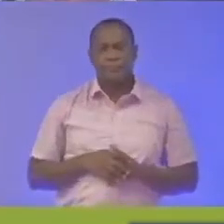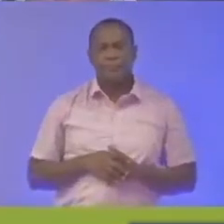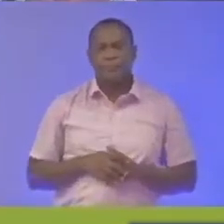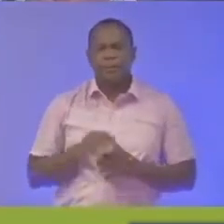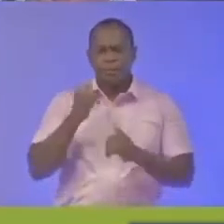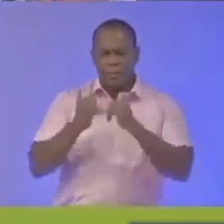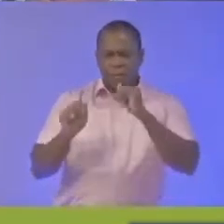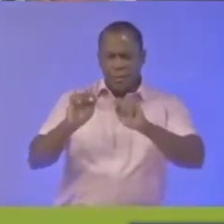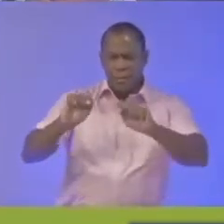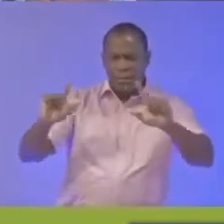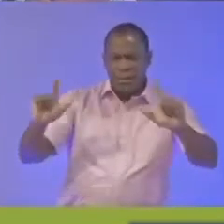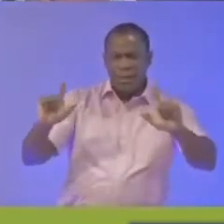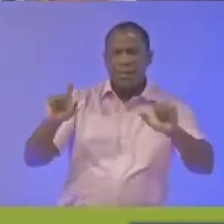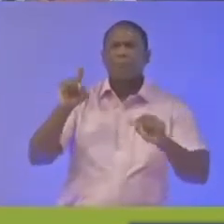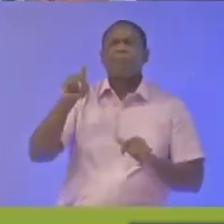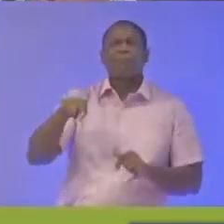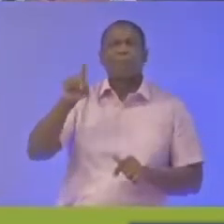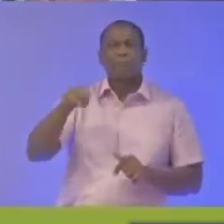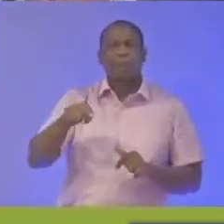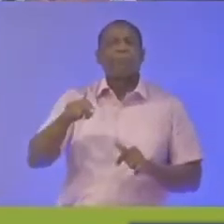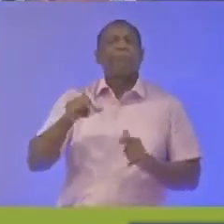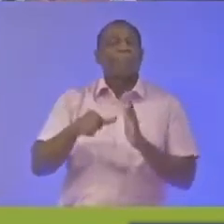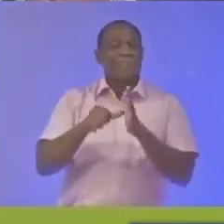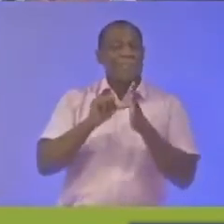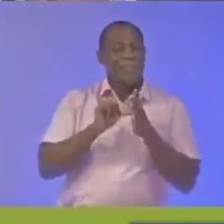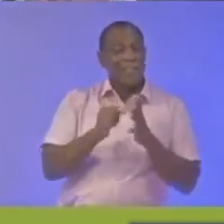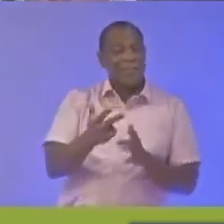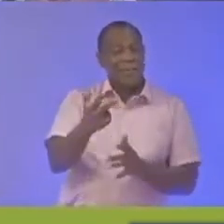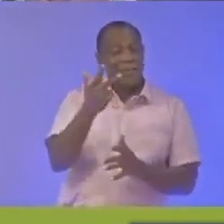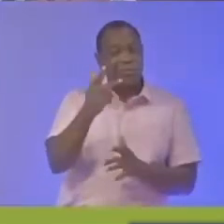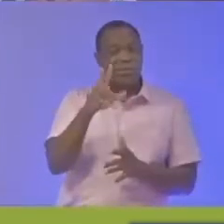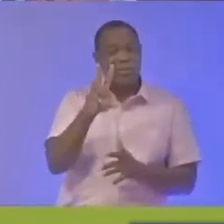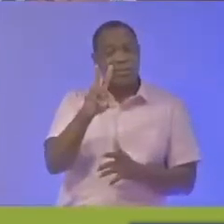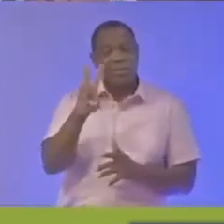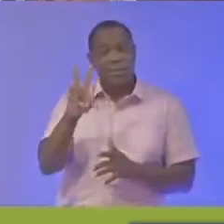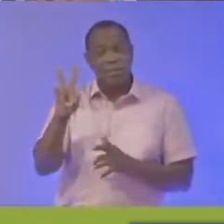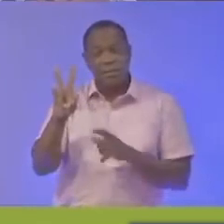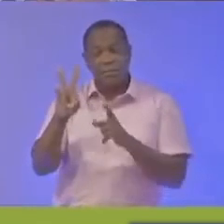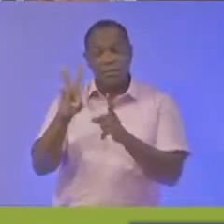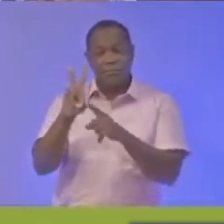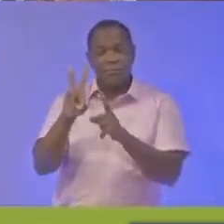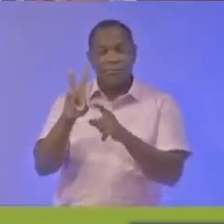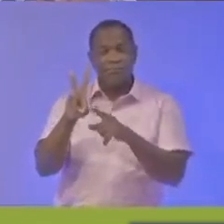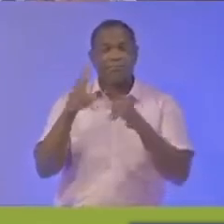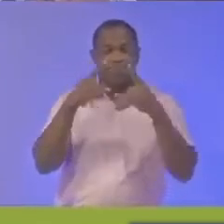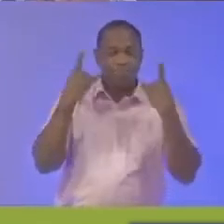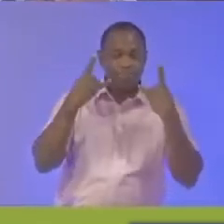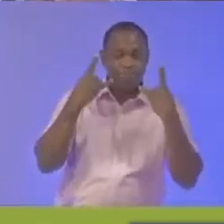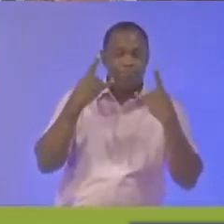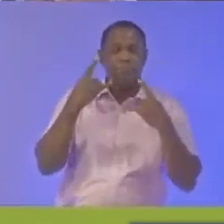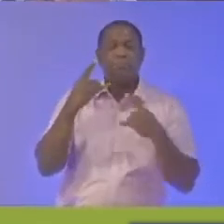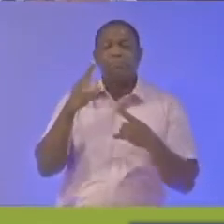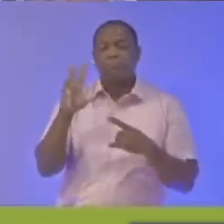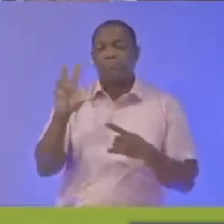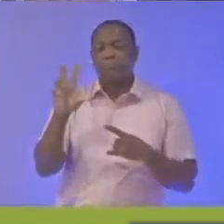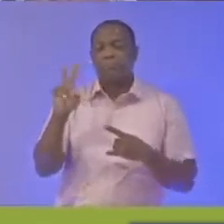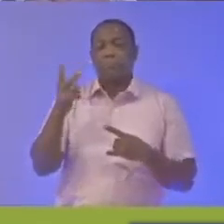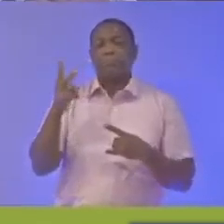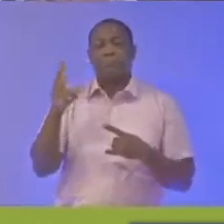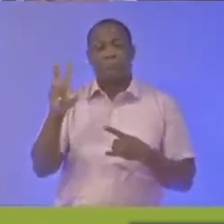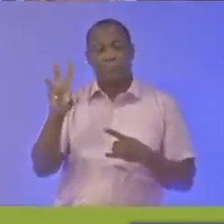give you as always the three w's wearing your mask which is essential to cover your nose mouth and chin wearing appropriately at all points in time